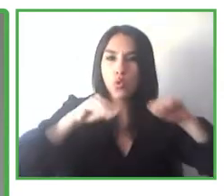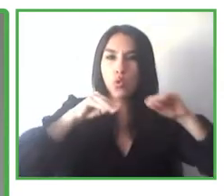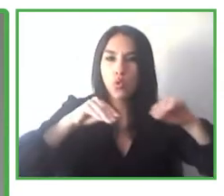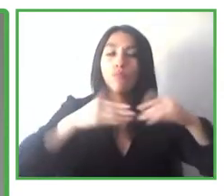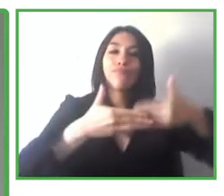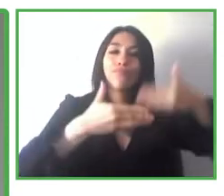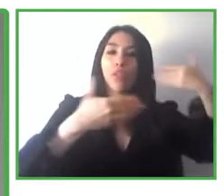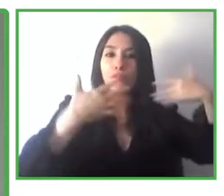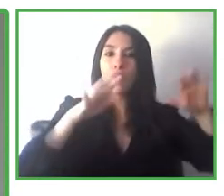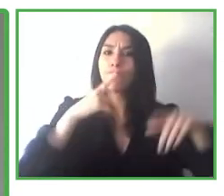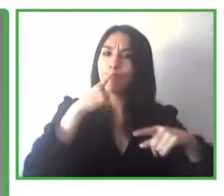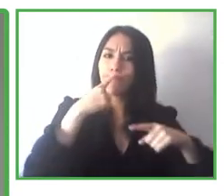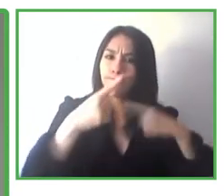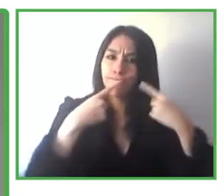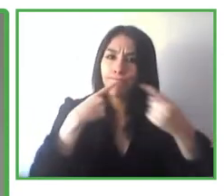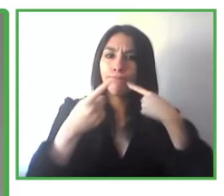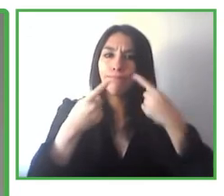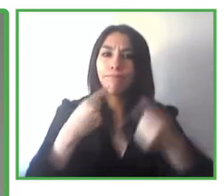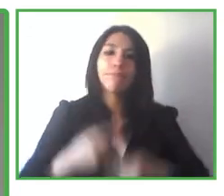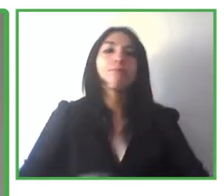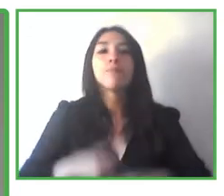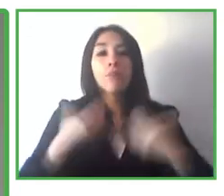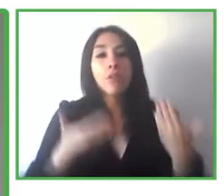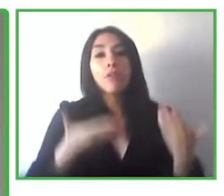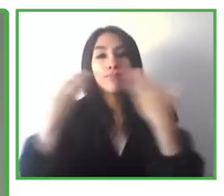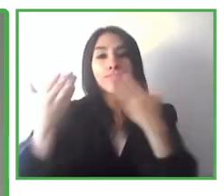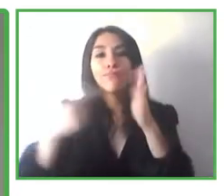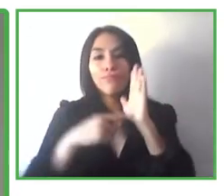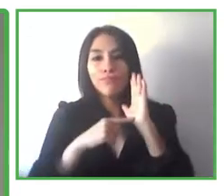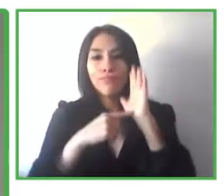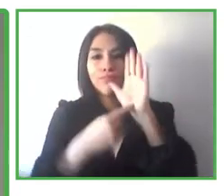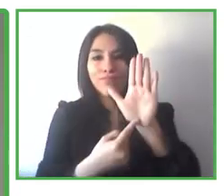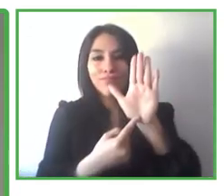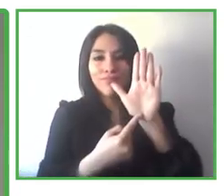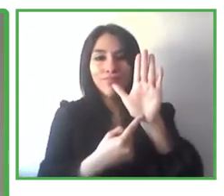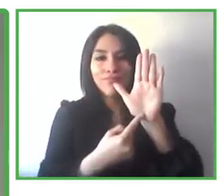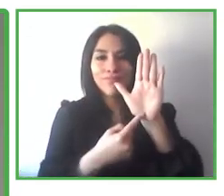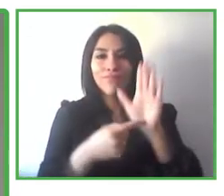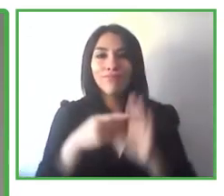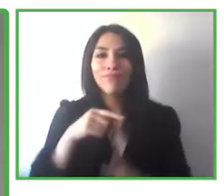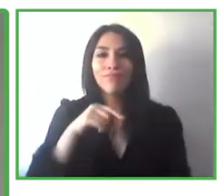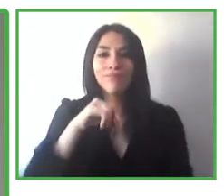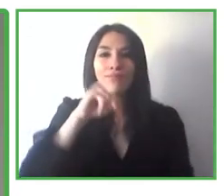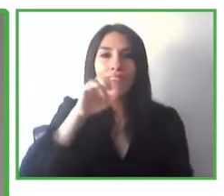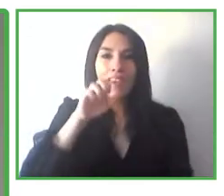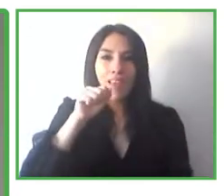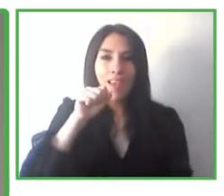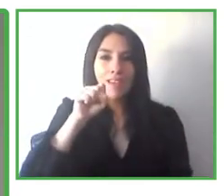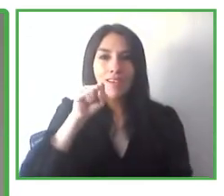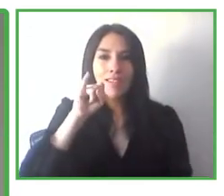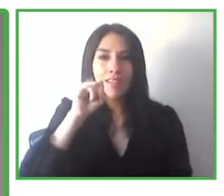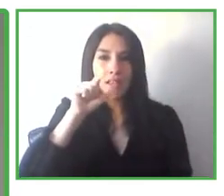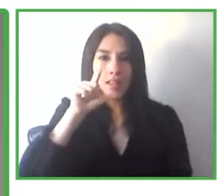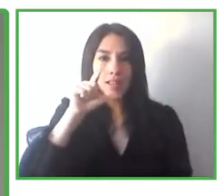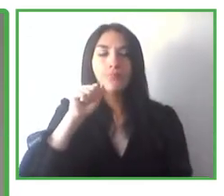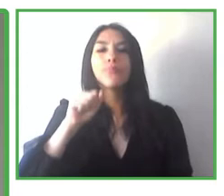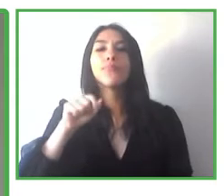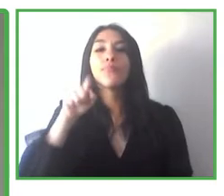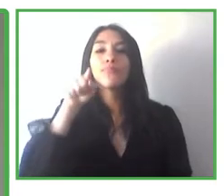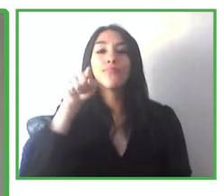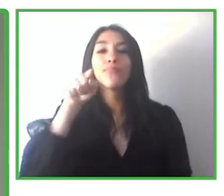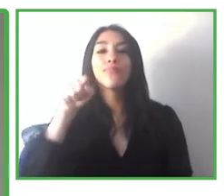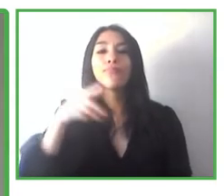earlier. First of all, we have Sakeem Saeed, who is